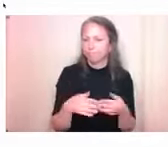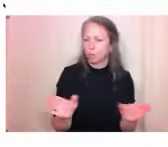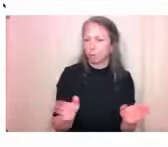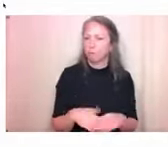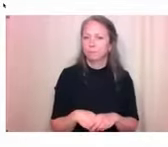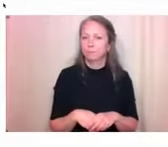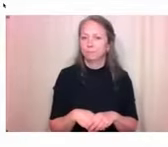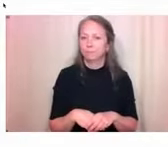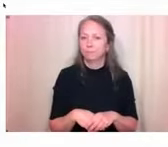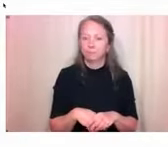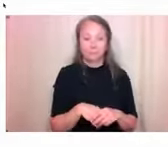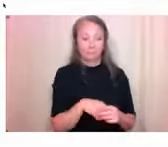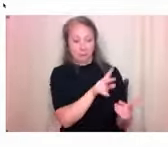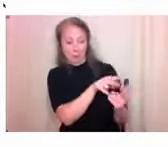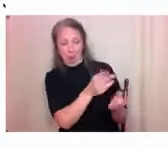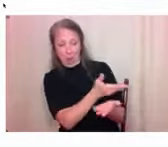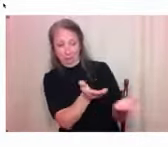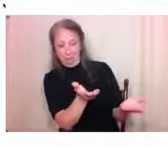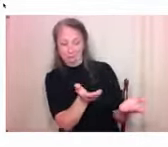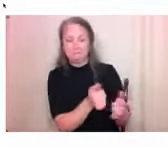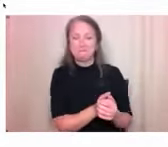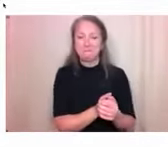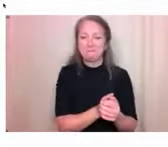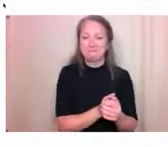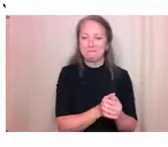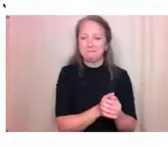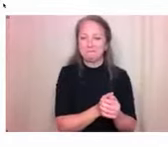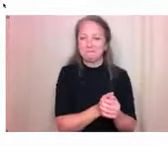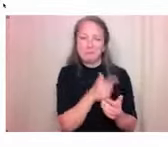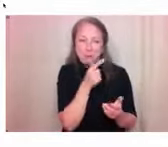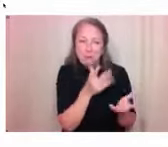Either, either one, I want to hear from both of you, but who would like to start?